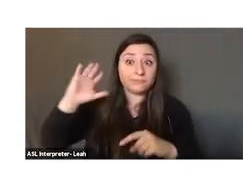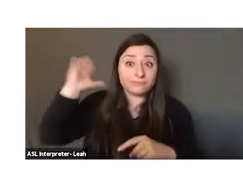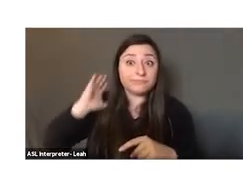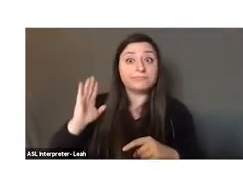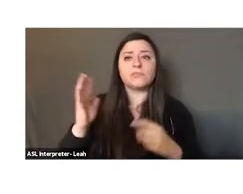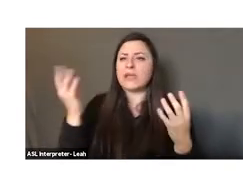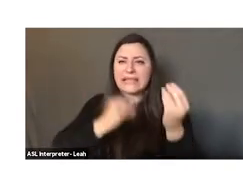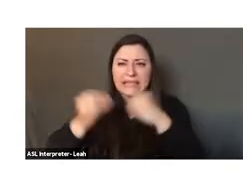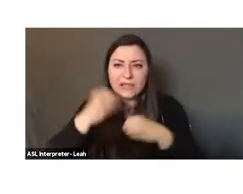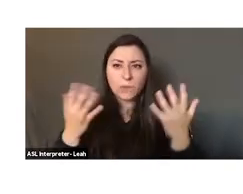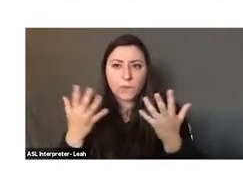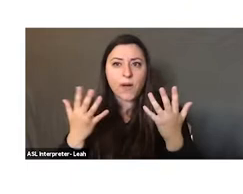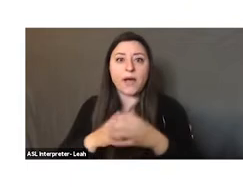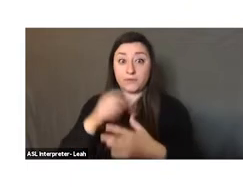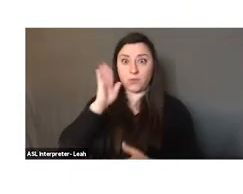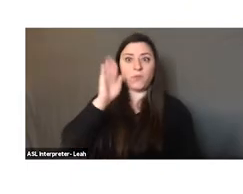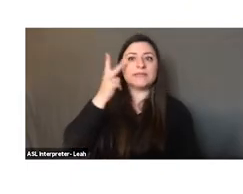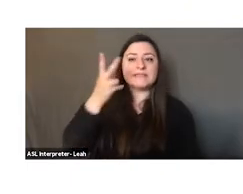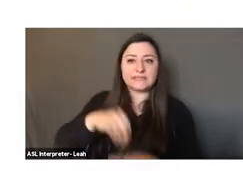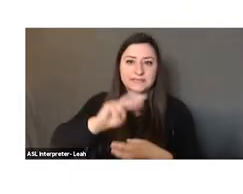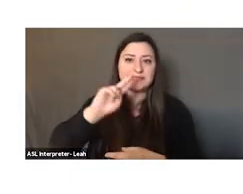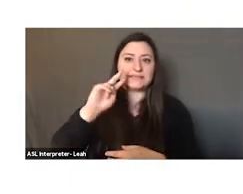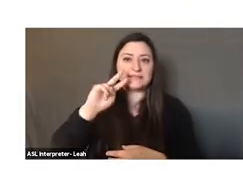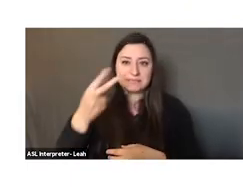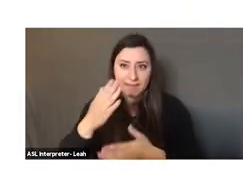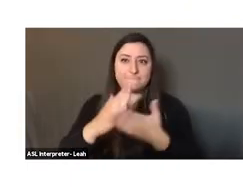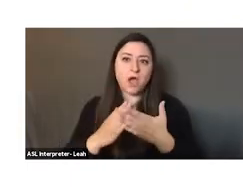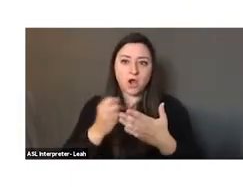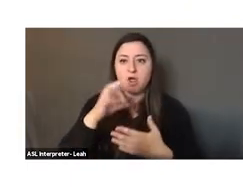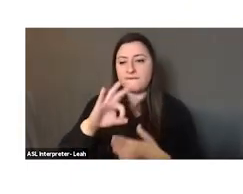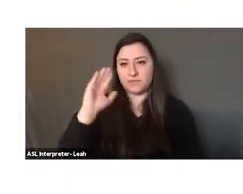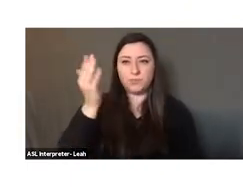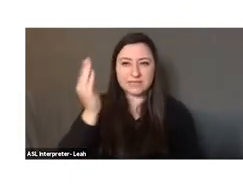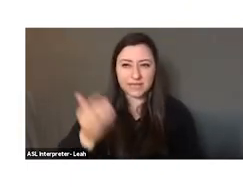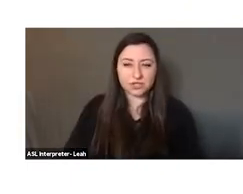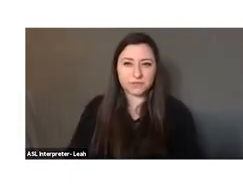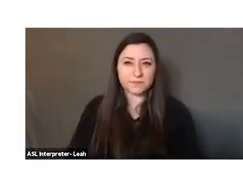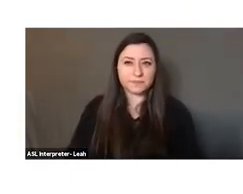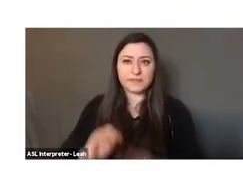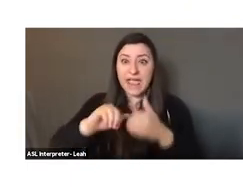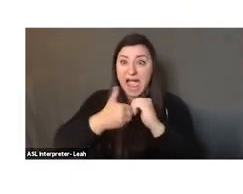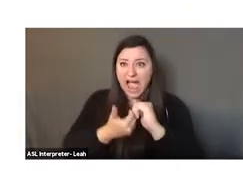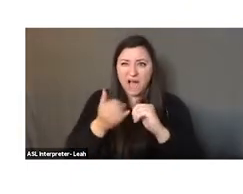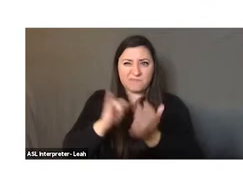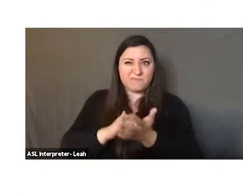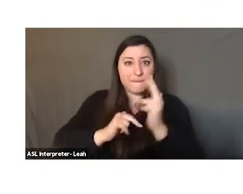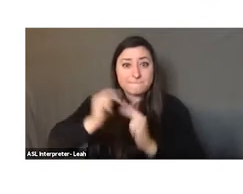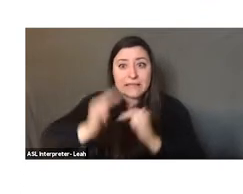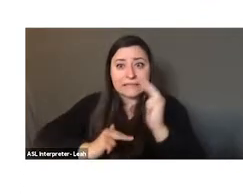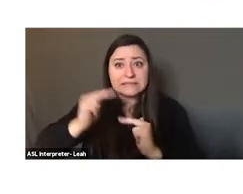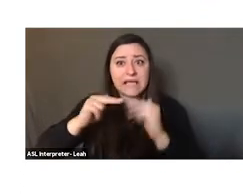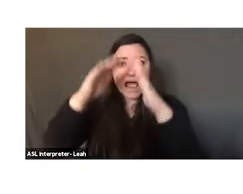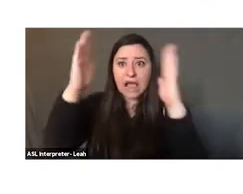were they eating, and this is what we will see in the second part of the presentation. How were they building their houses? This